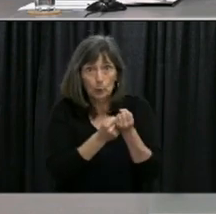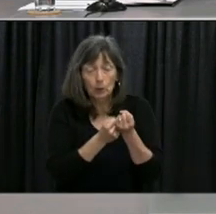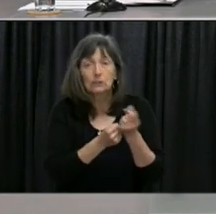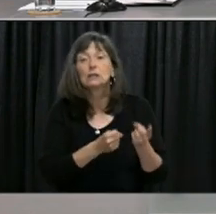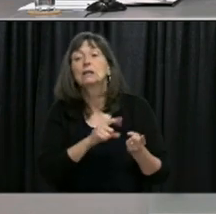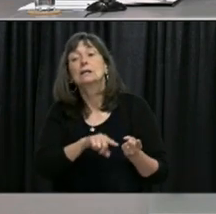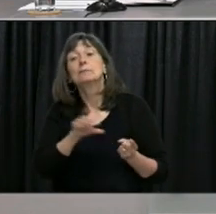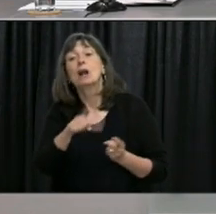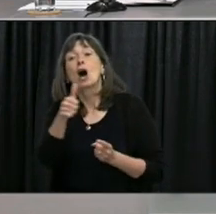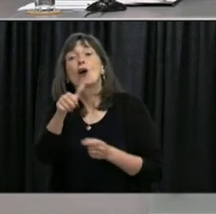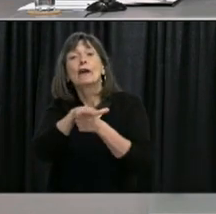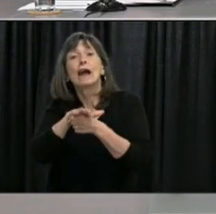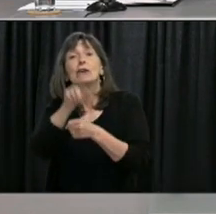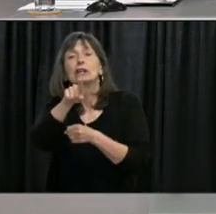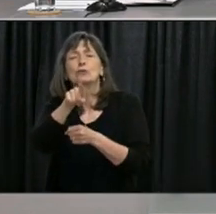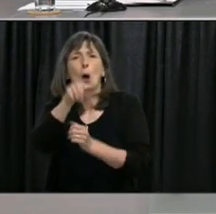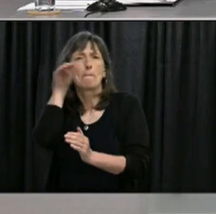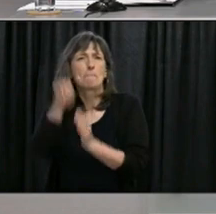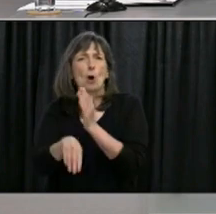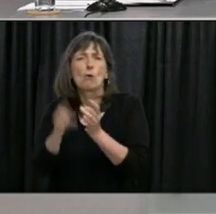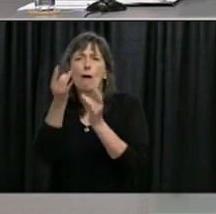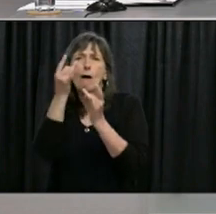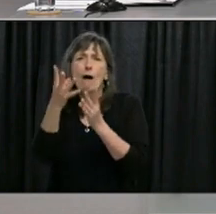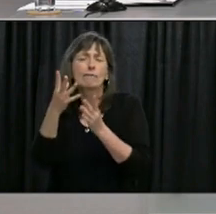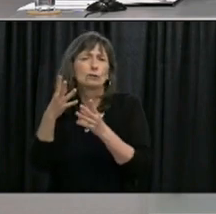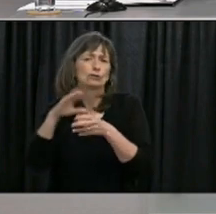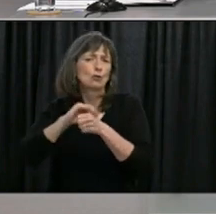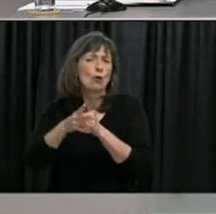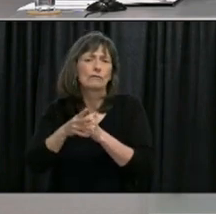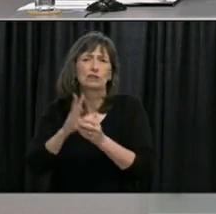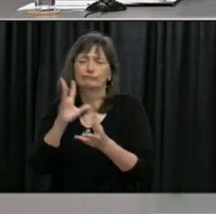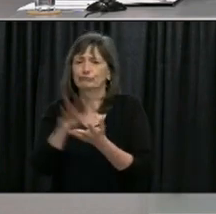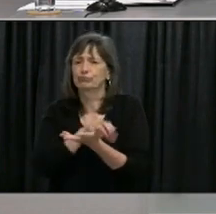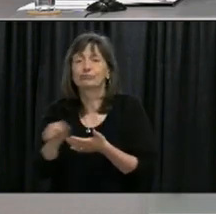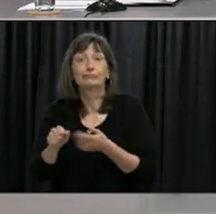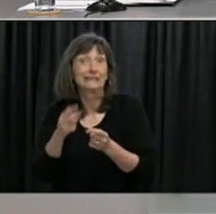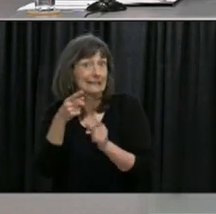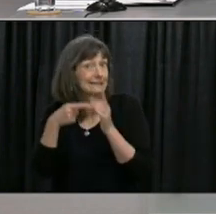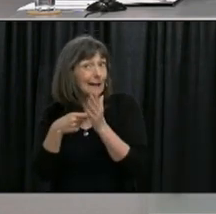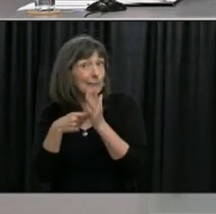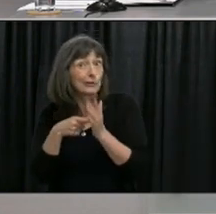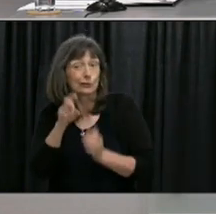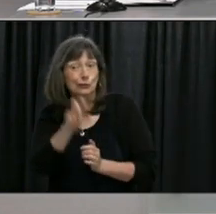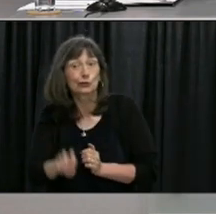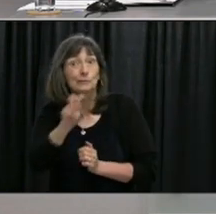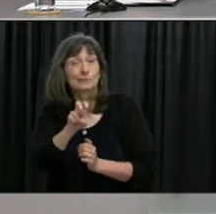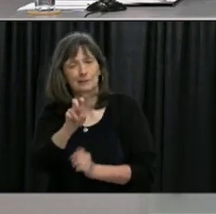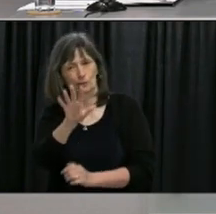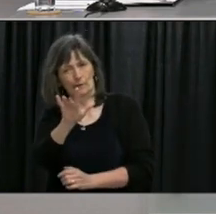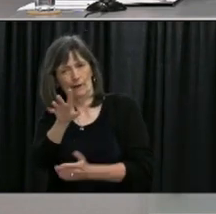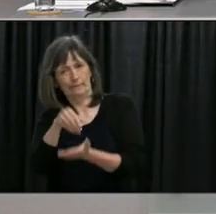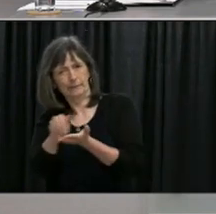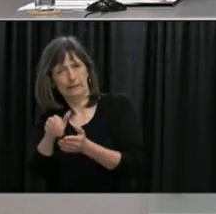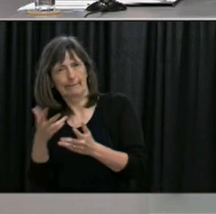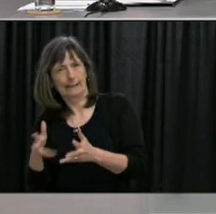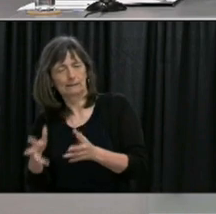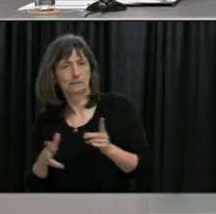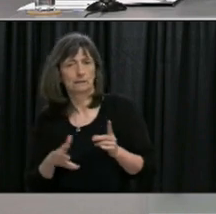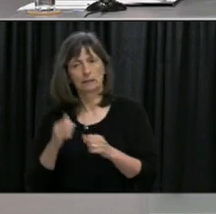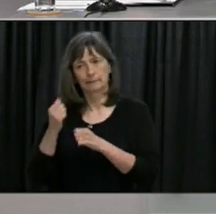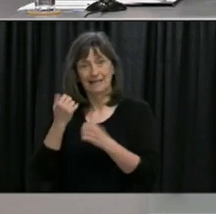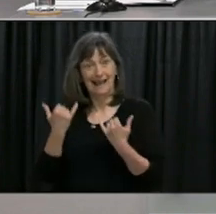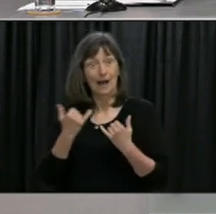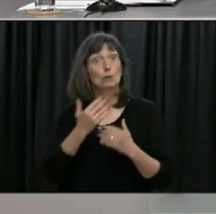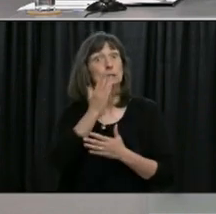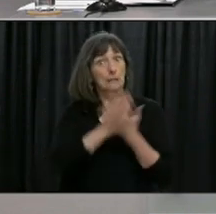been relatively decimated by COVID-19 the tourism sector there's been just $25 million allocated